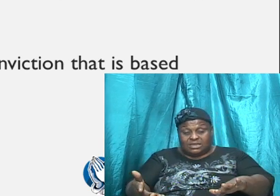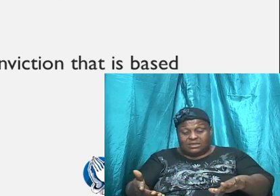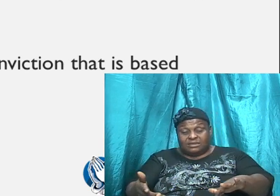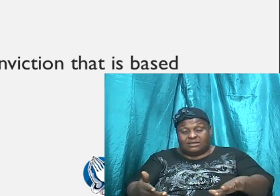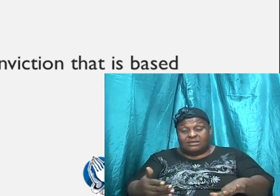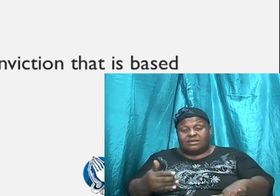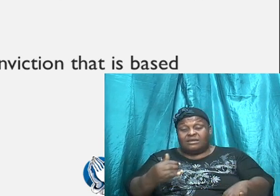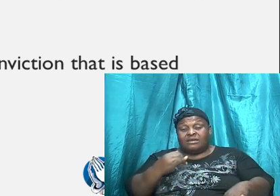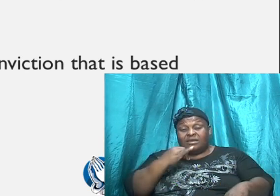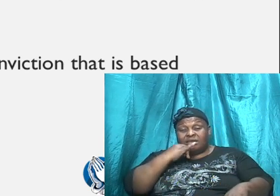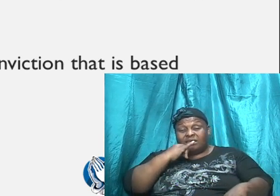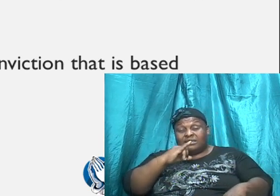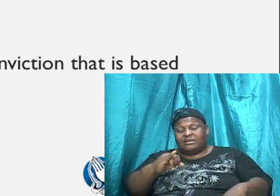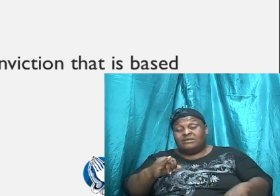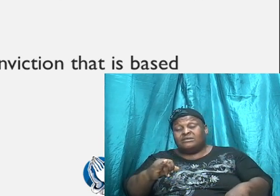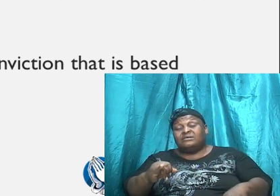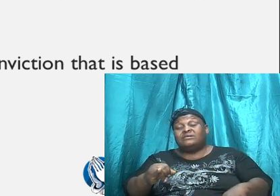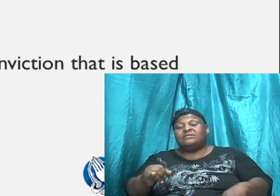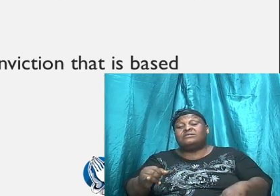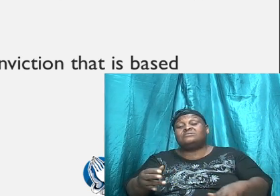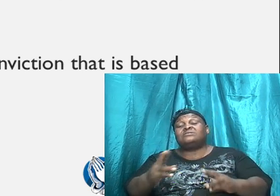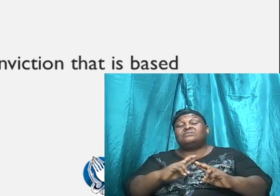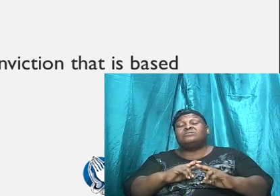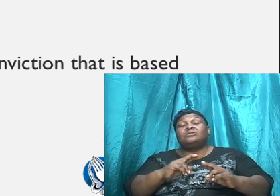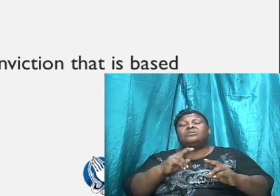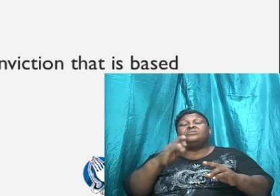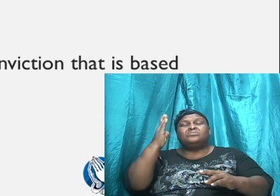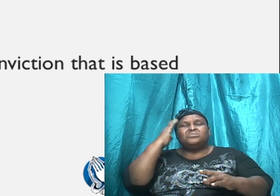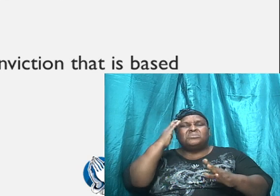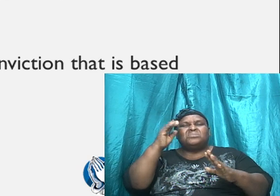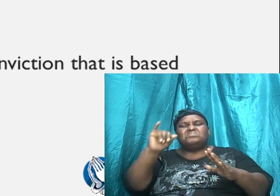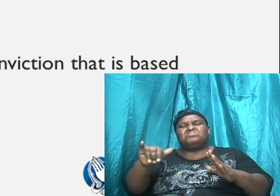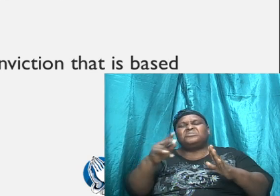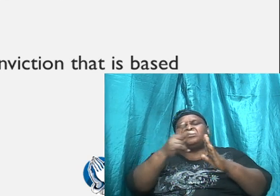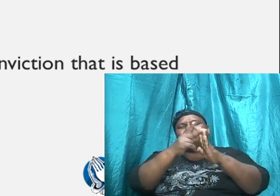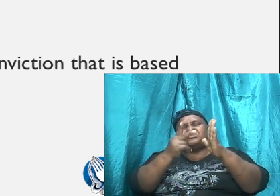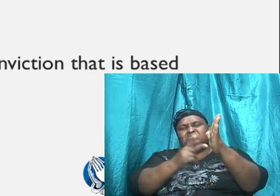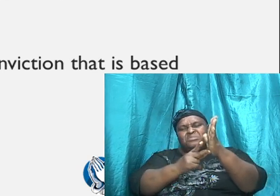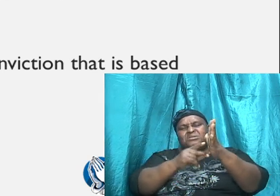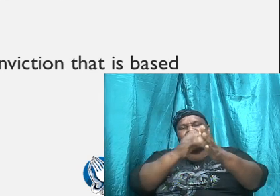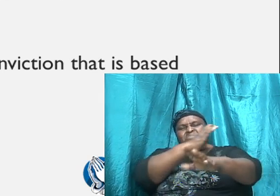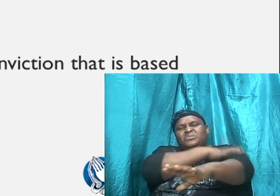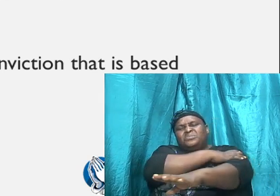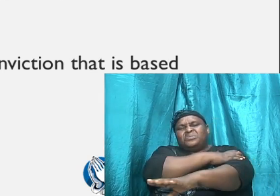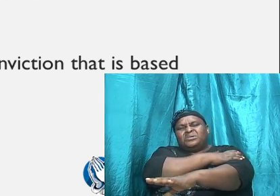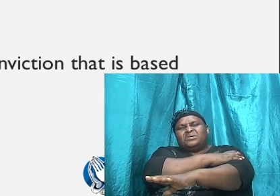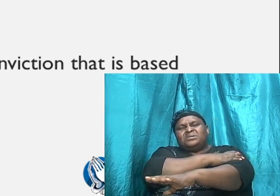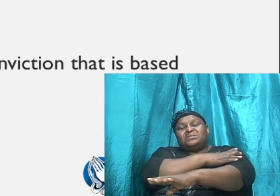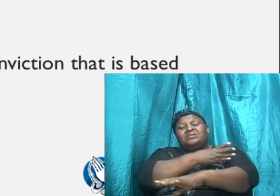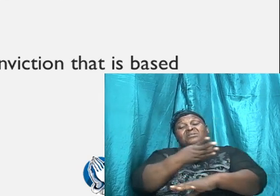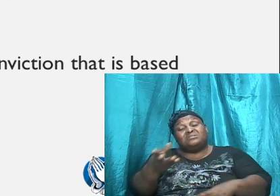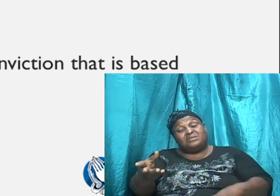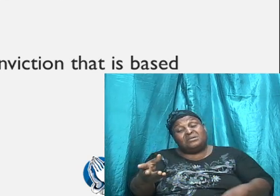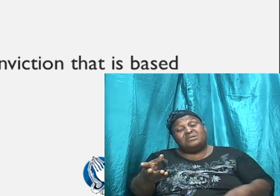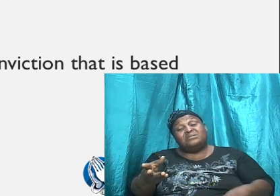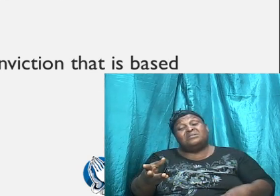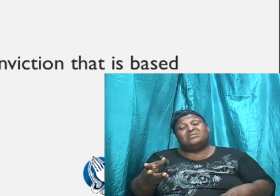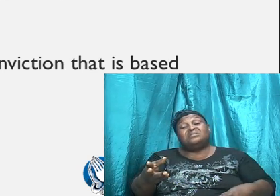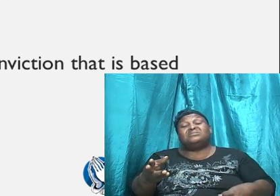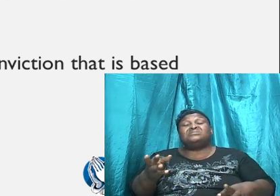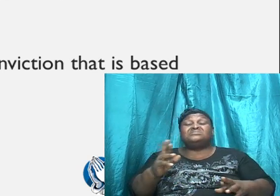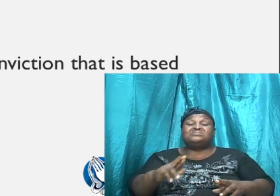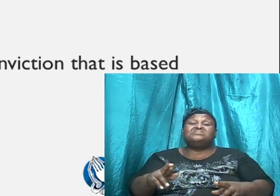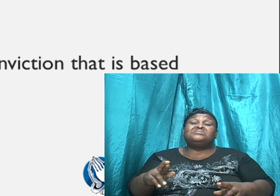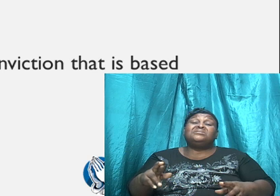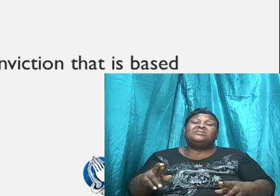we know that principalities are powers, you know, these are speaking about rank of